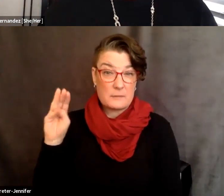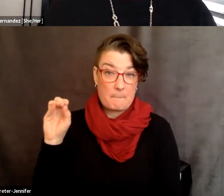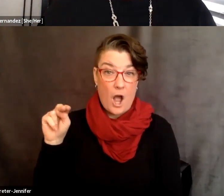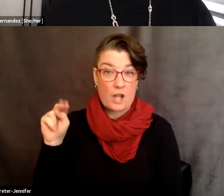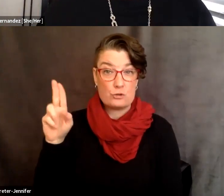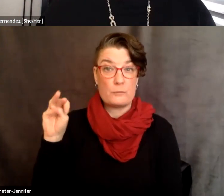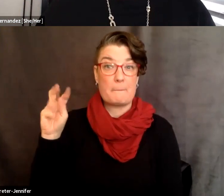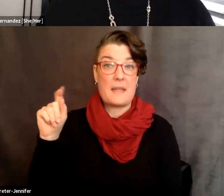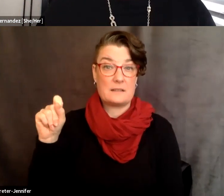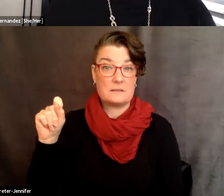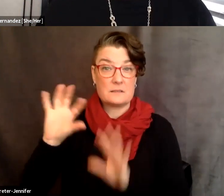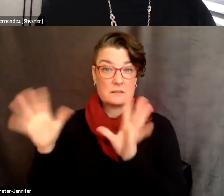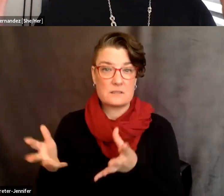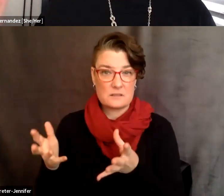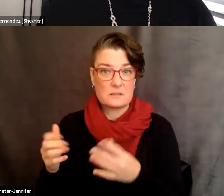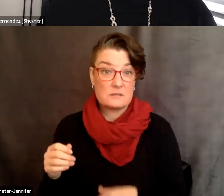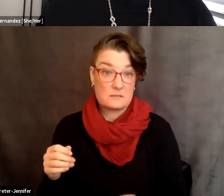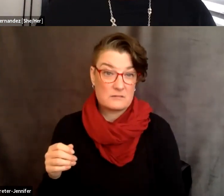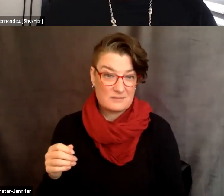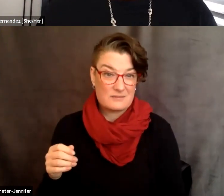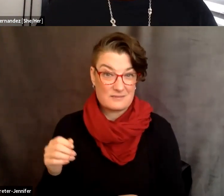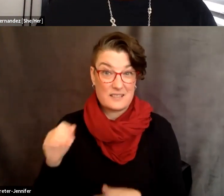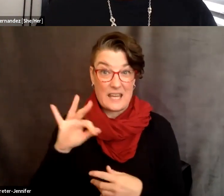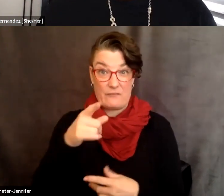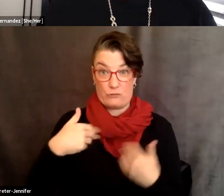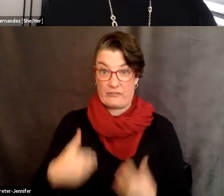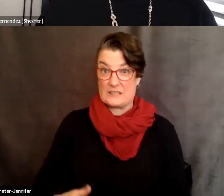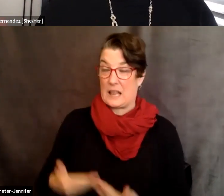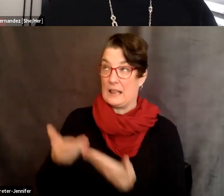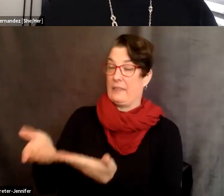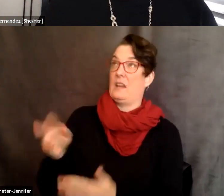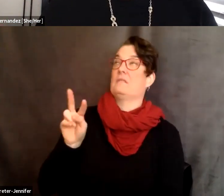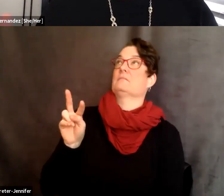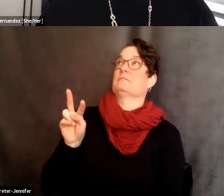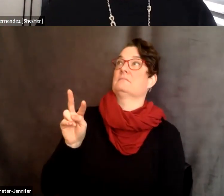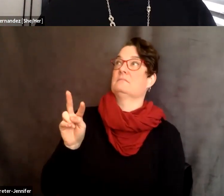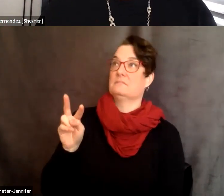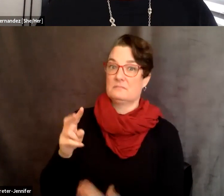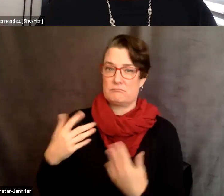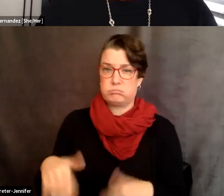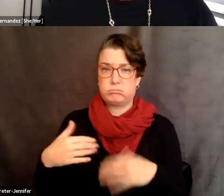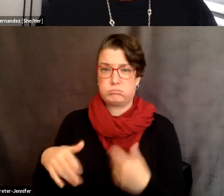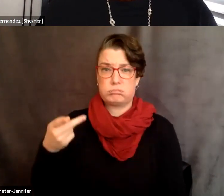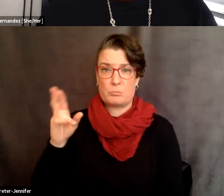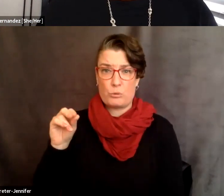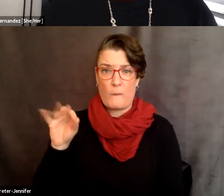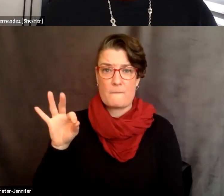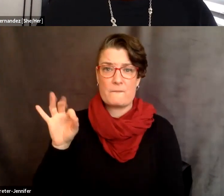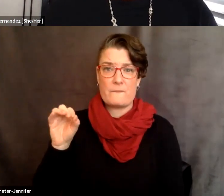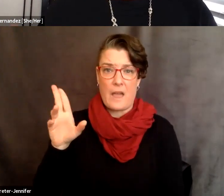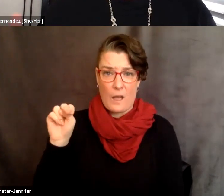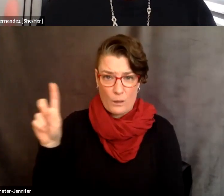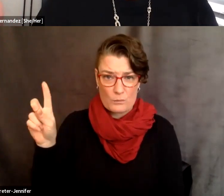physically, right. Um, when you're in the presence of some of them, just profound, right. Like this,